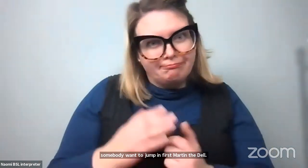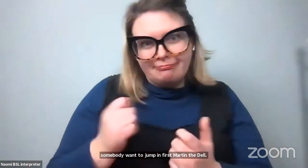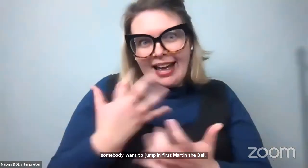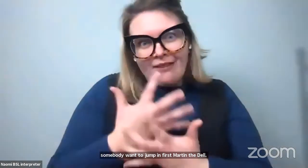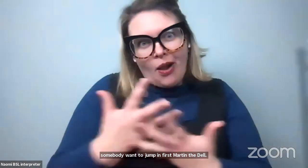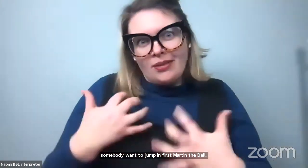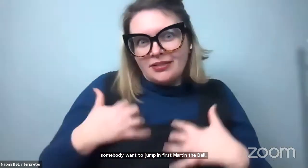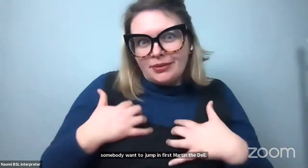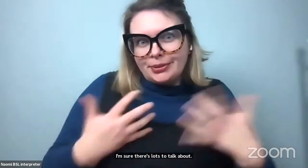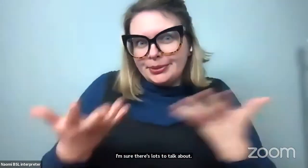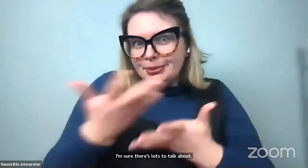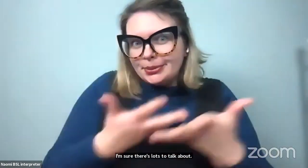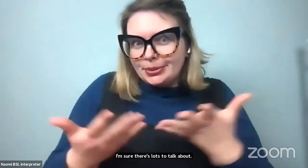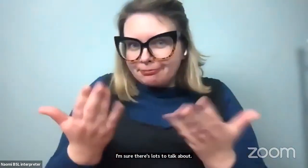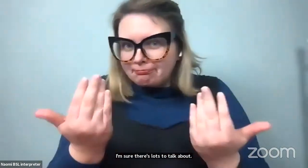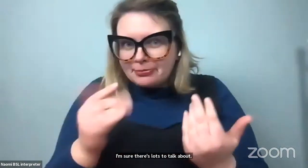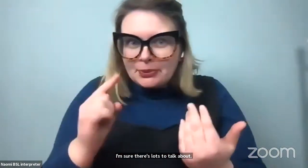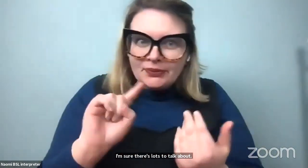about.